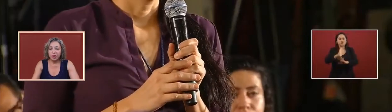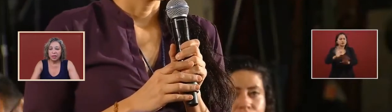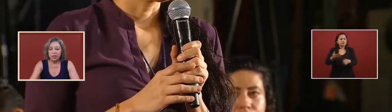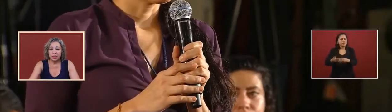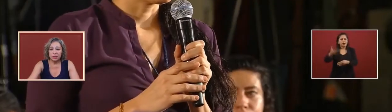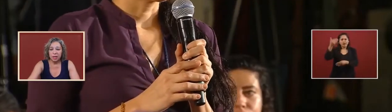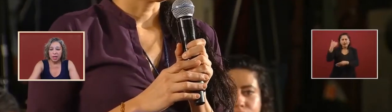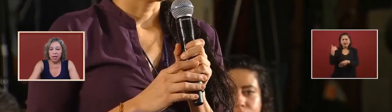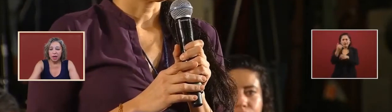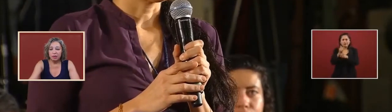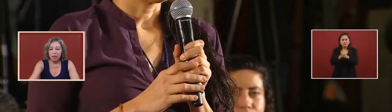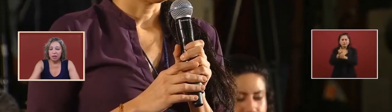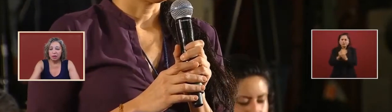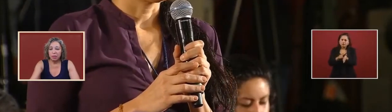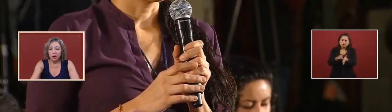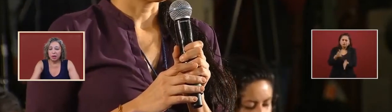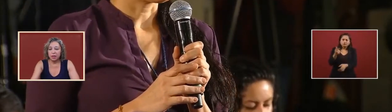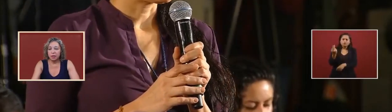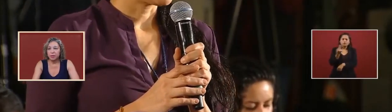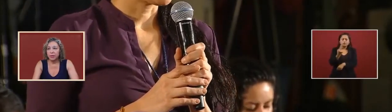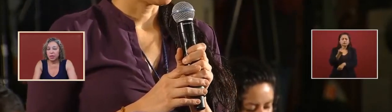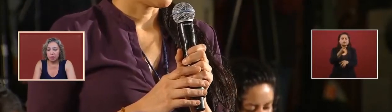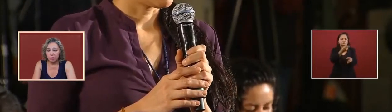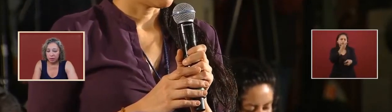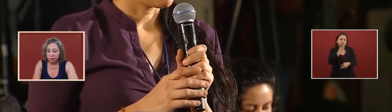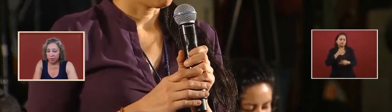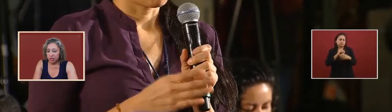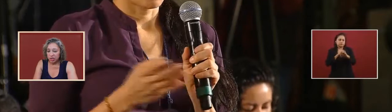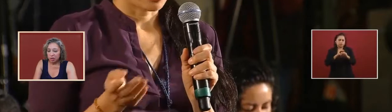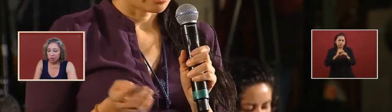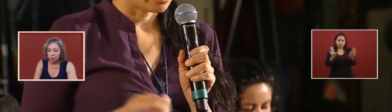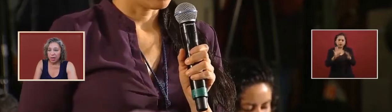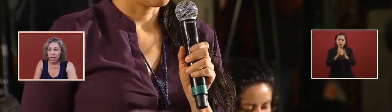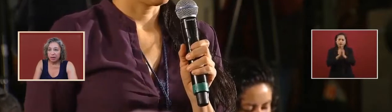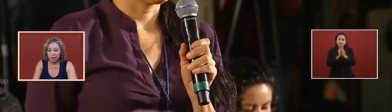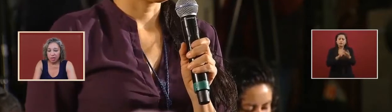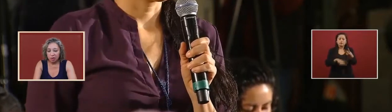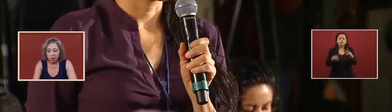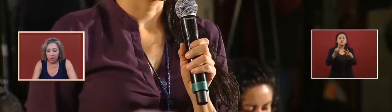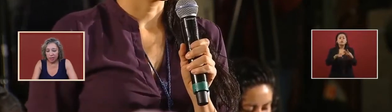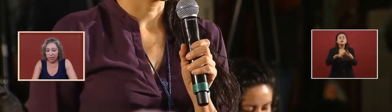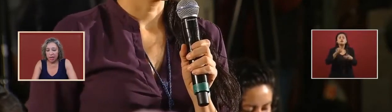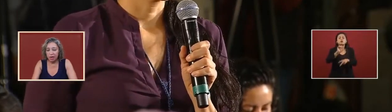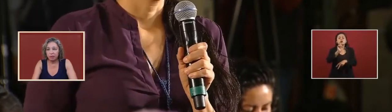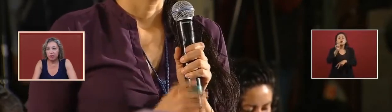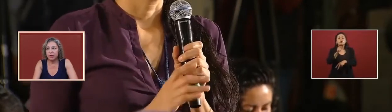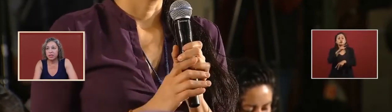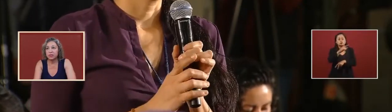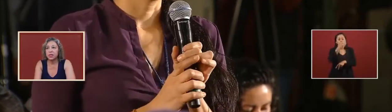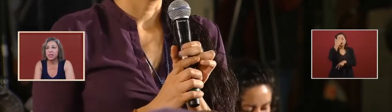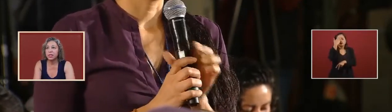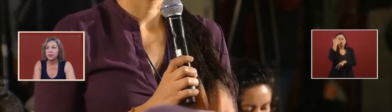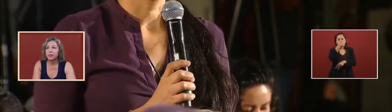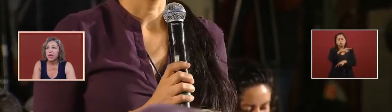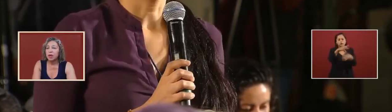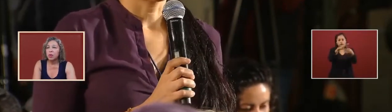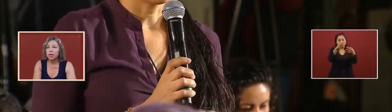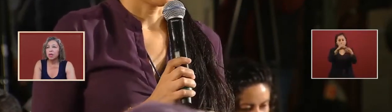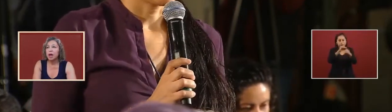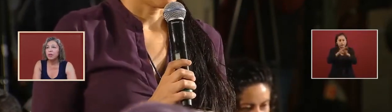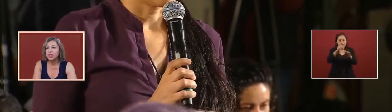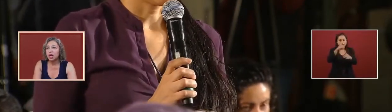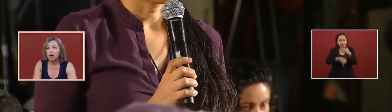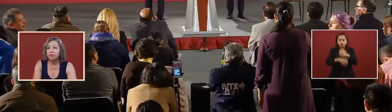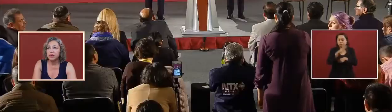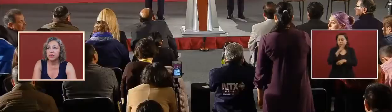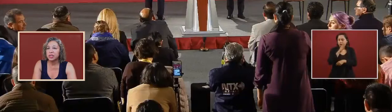clarify this and on the other part the information that you already have and that you cannot say for obvious reasons what